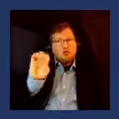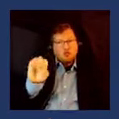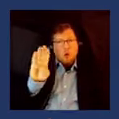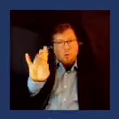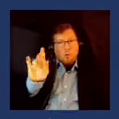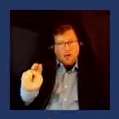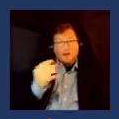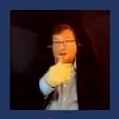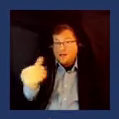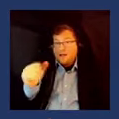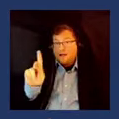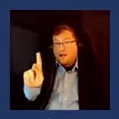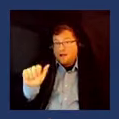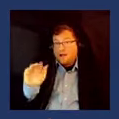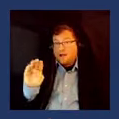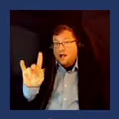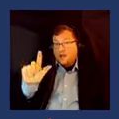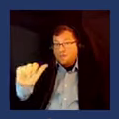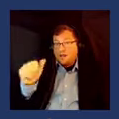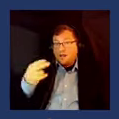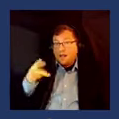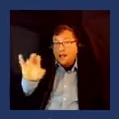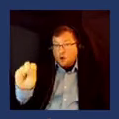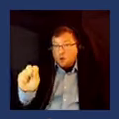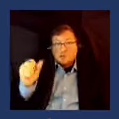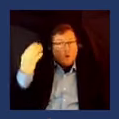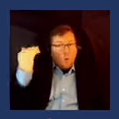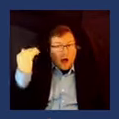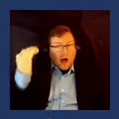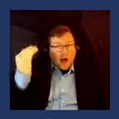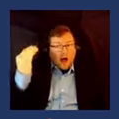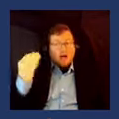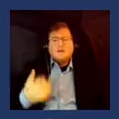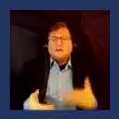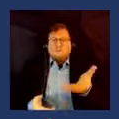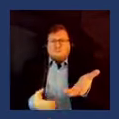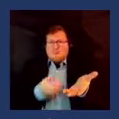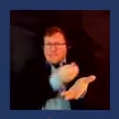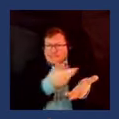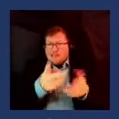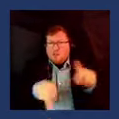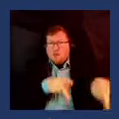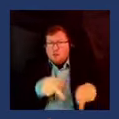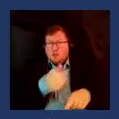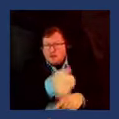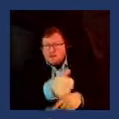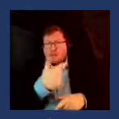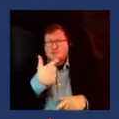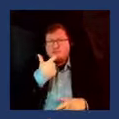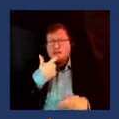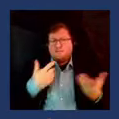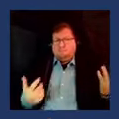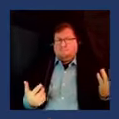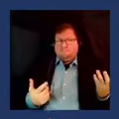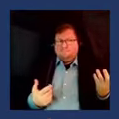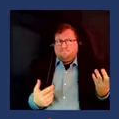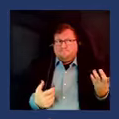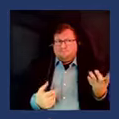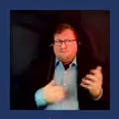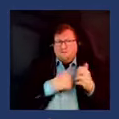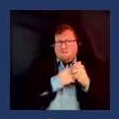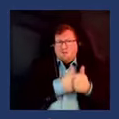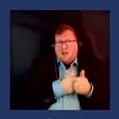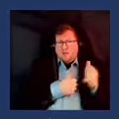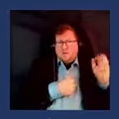was because there were a number of folks who decided you know what partisanship only goes so far at a certain